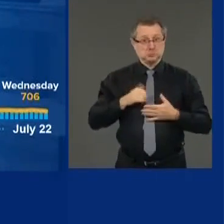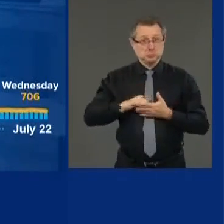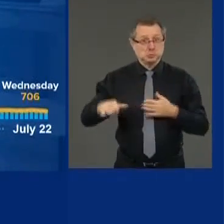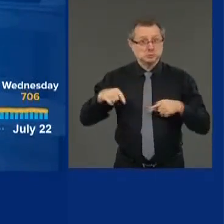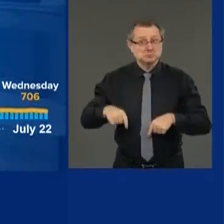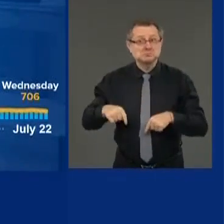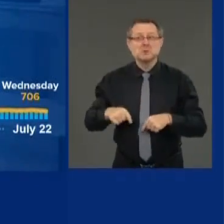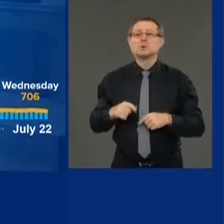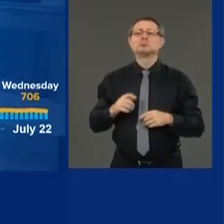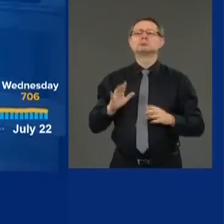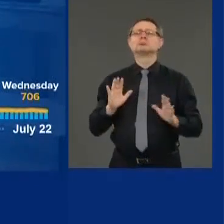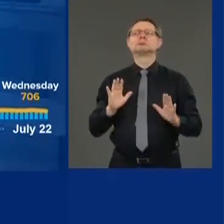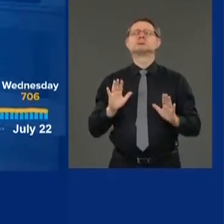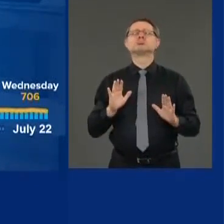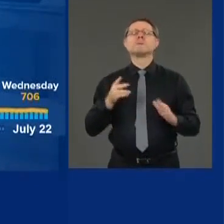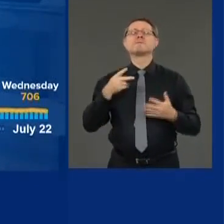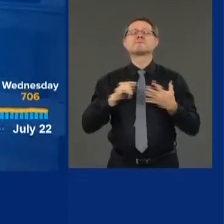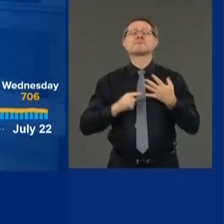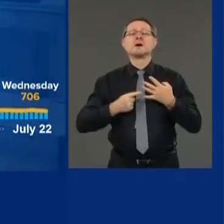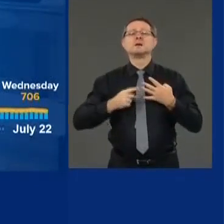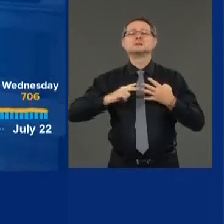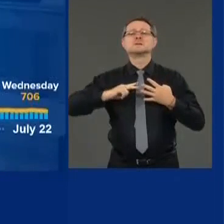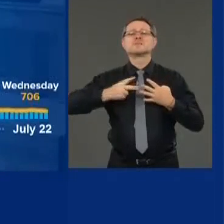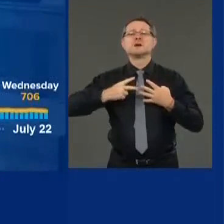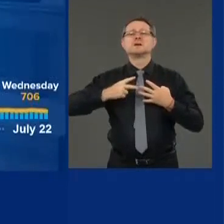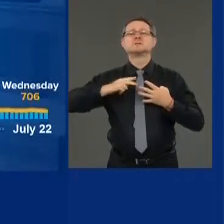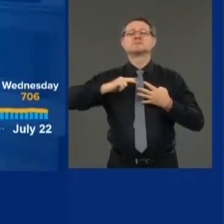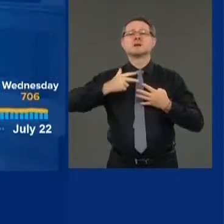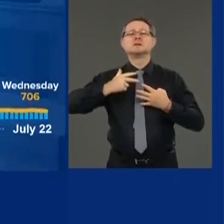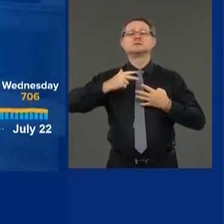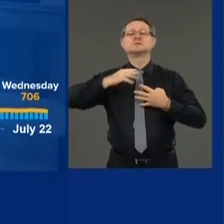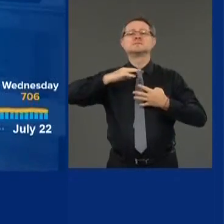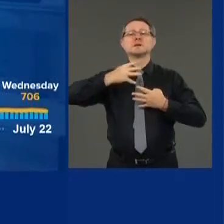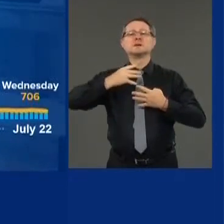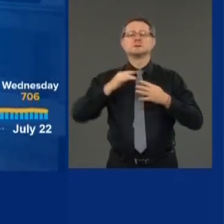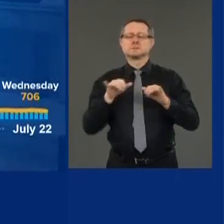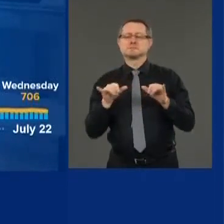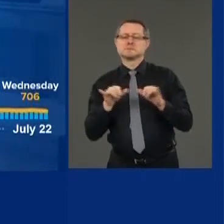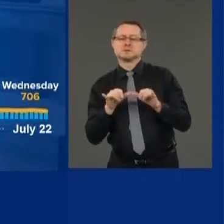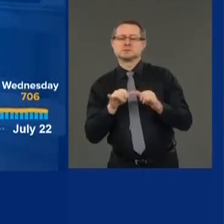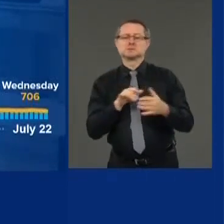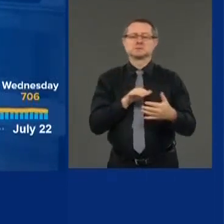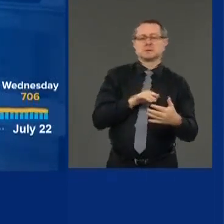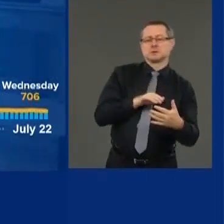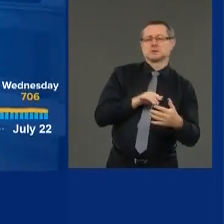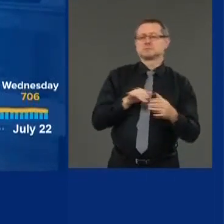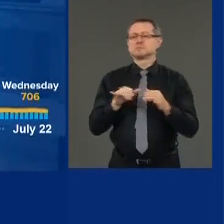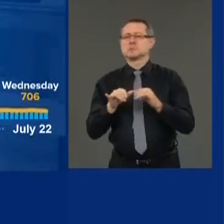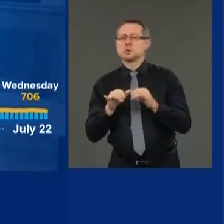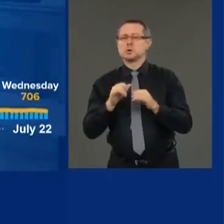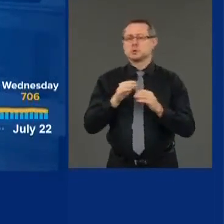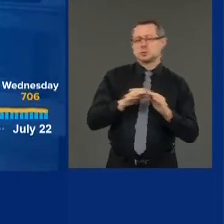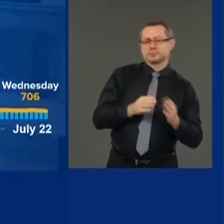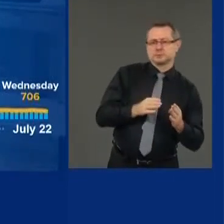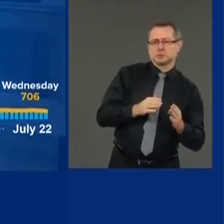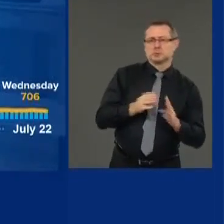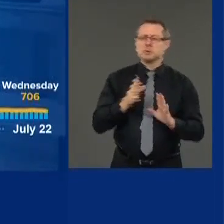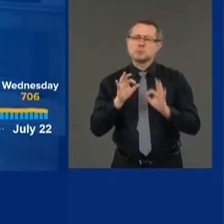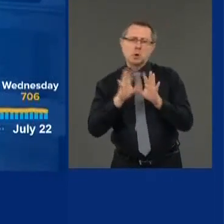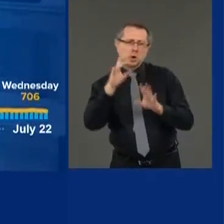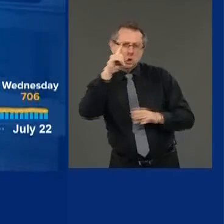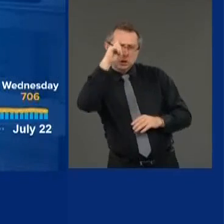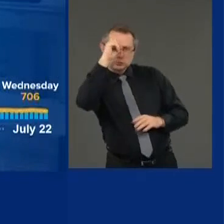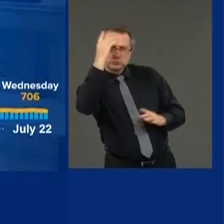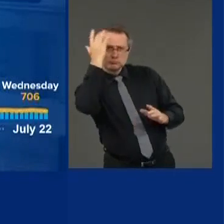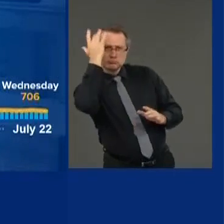reopening. Let's study the metrics and let's do it intelligently. And in the long run,